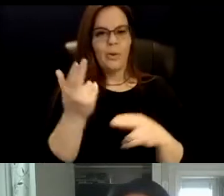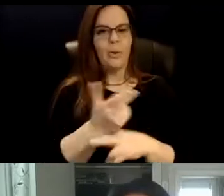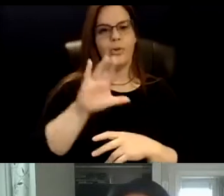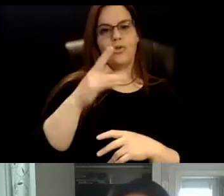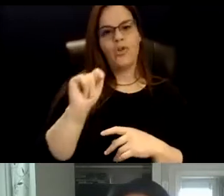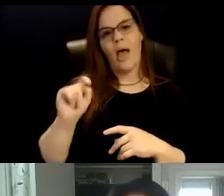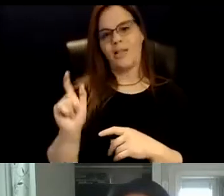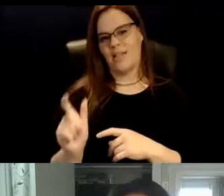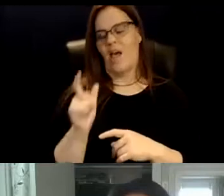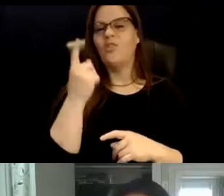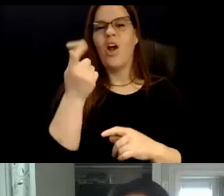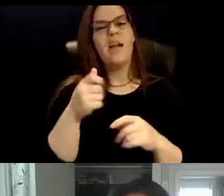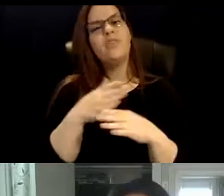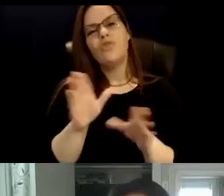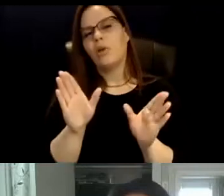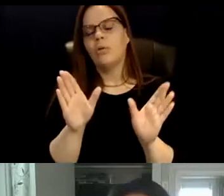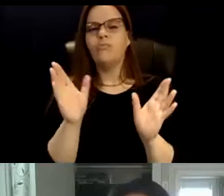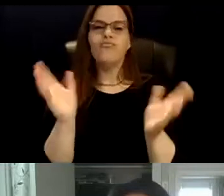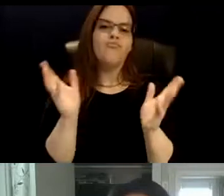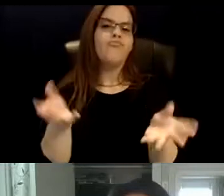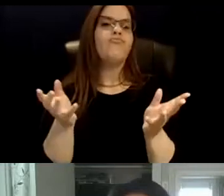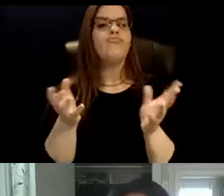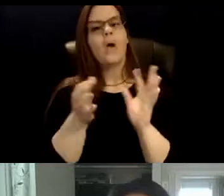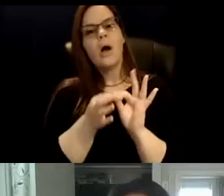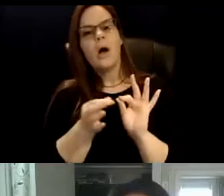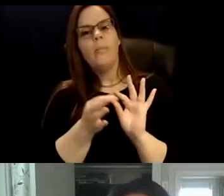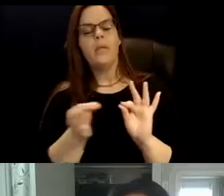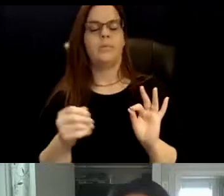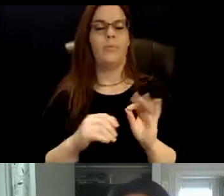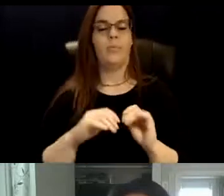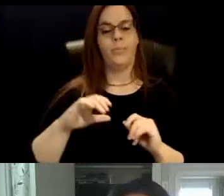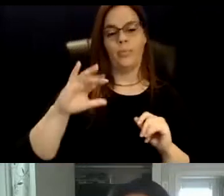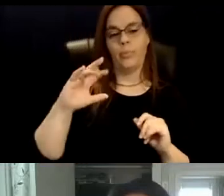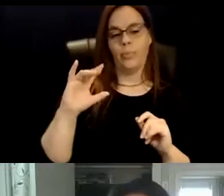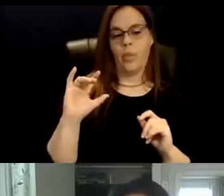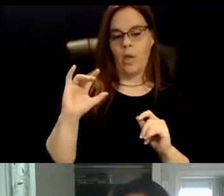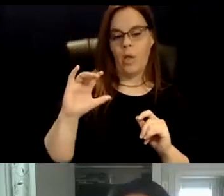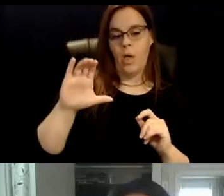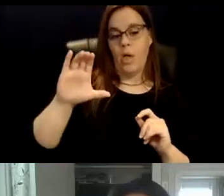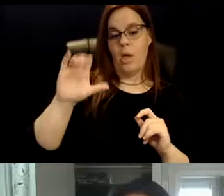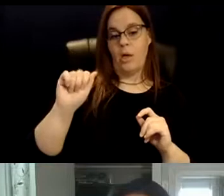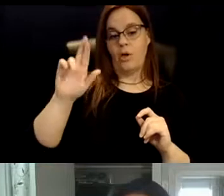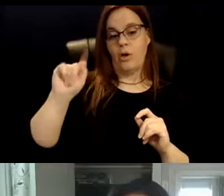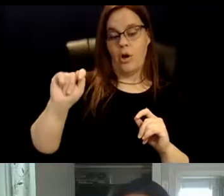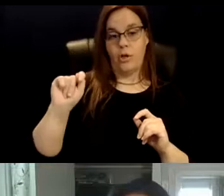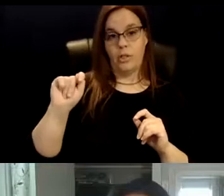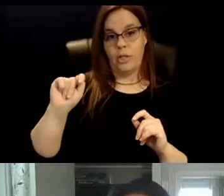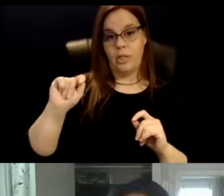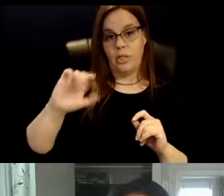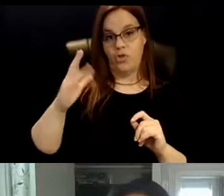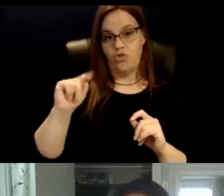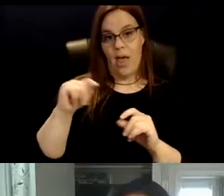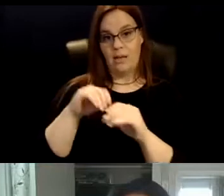for any general conversations or comments. The cart chat in Streamtext